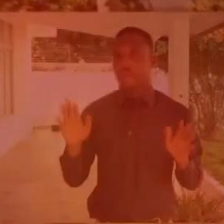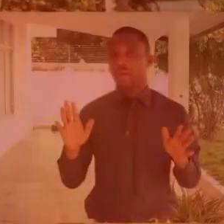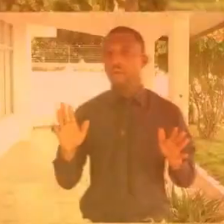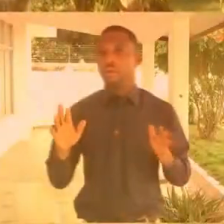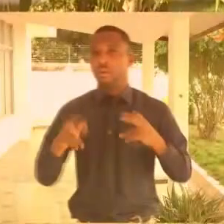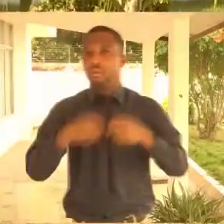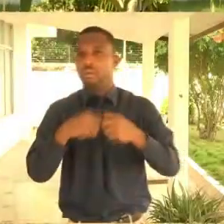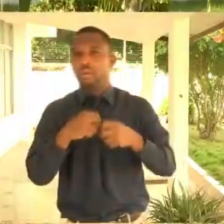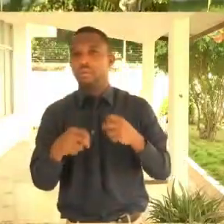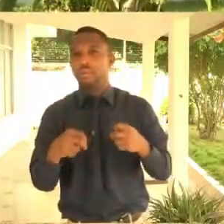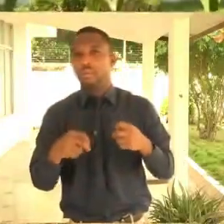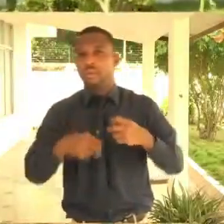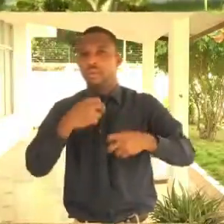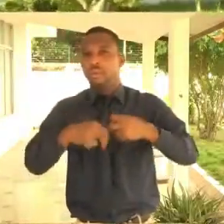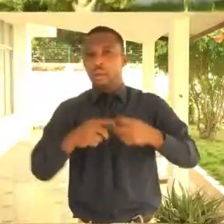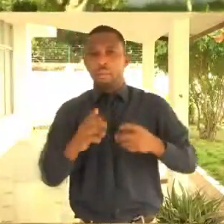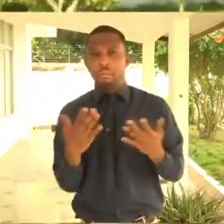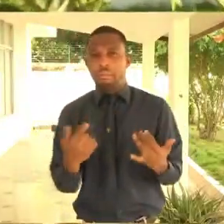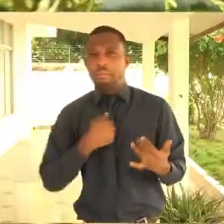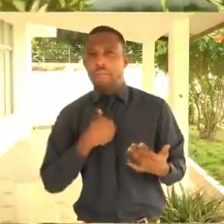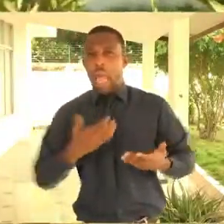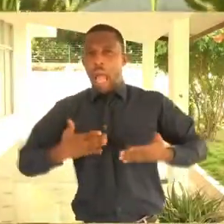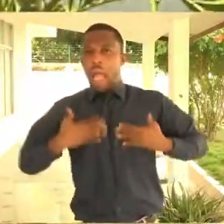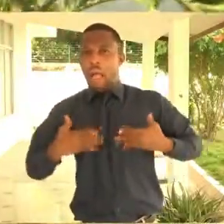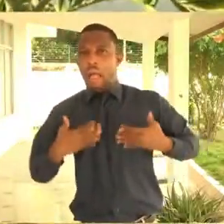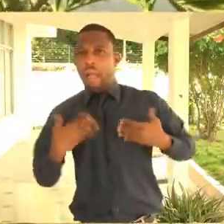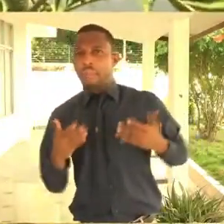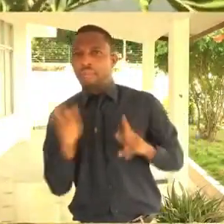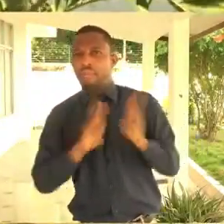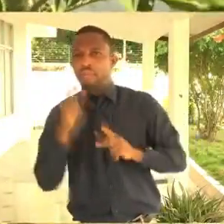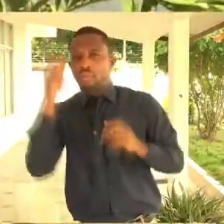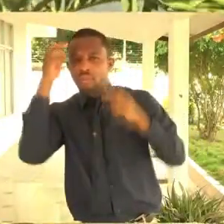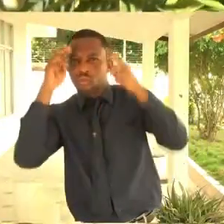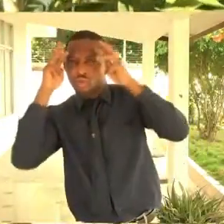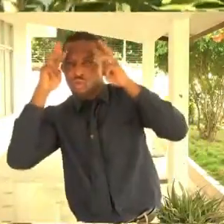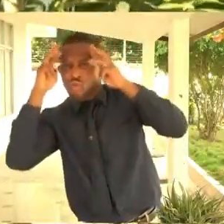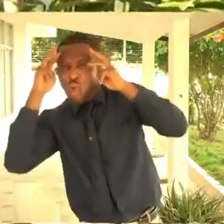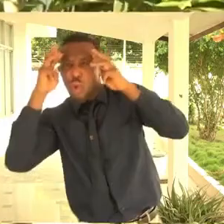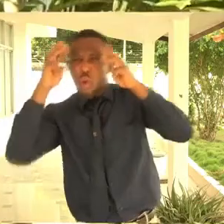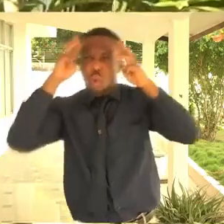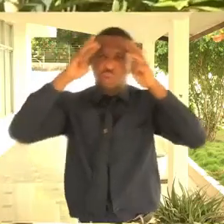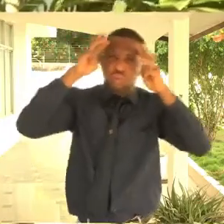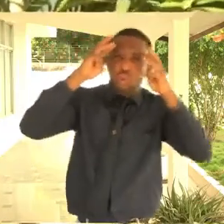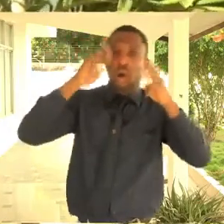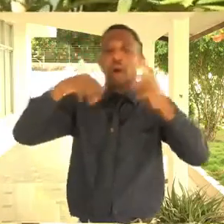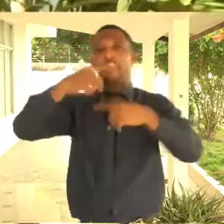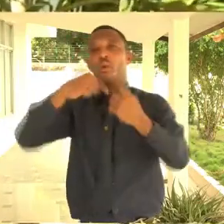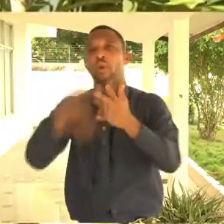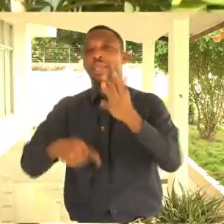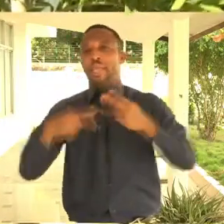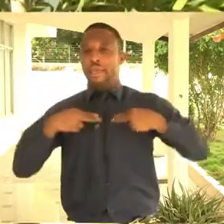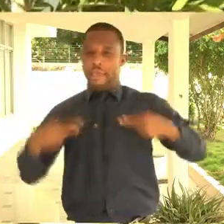You see, it's a concern and we are glad that people are concerned about our health. But